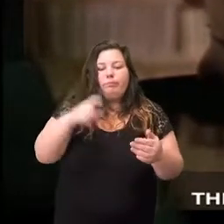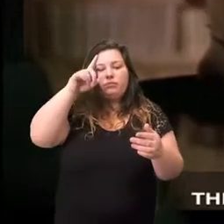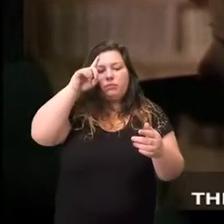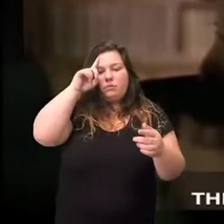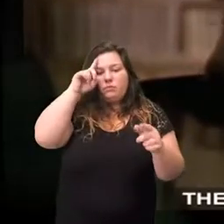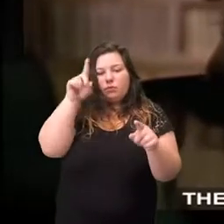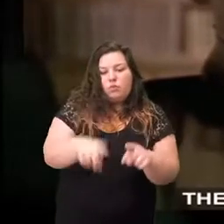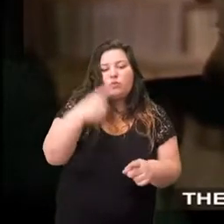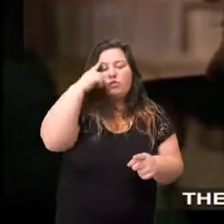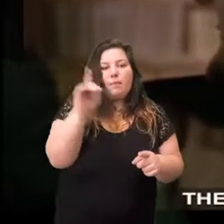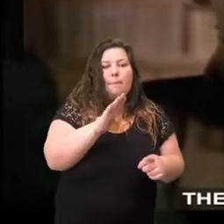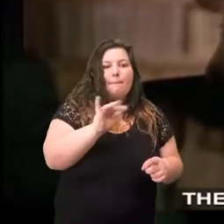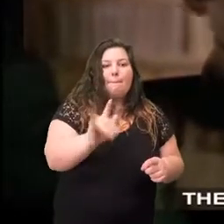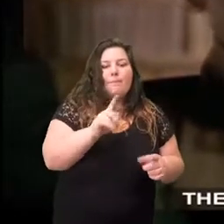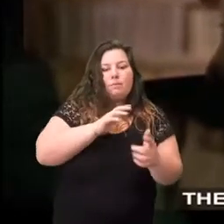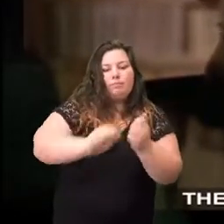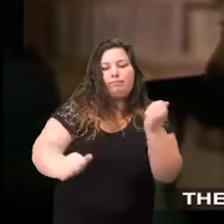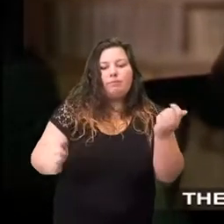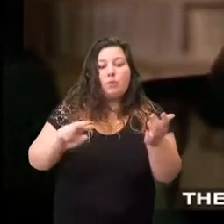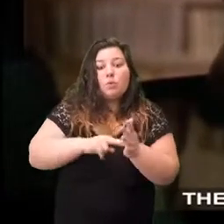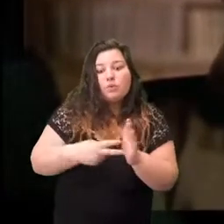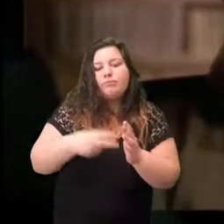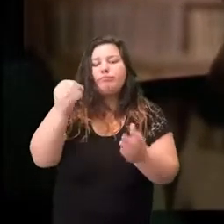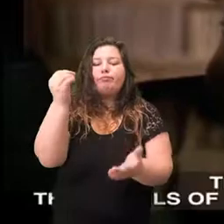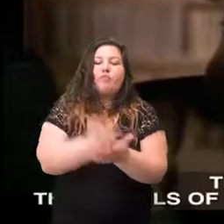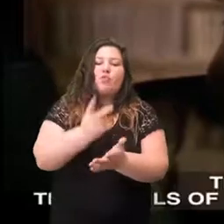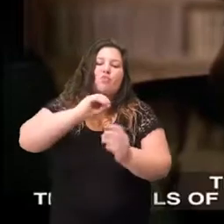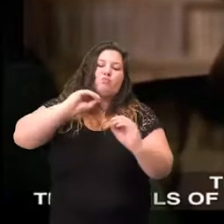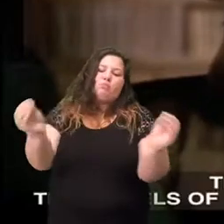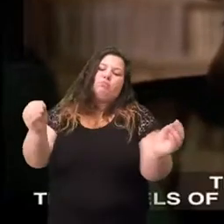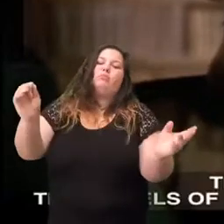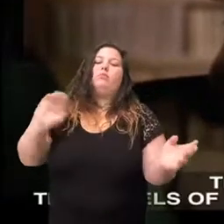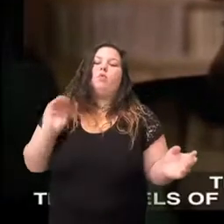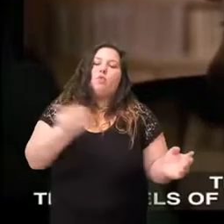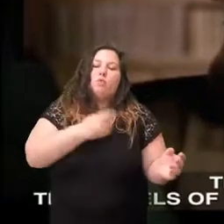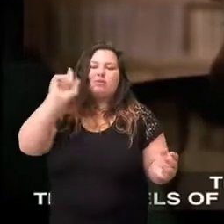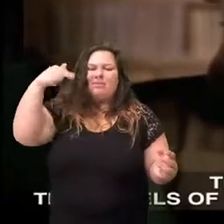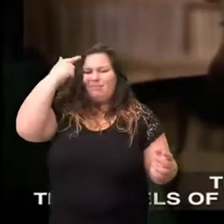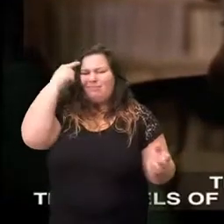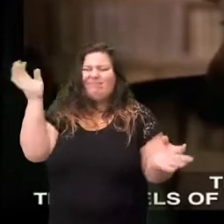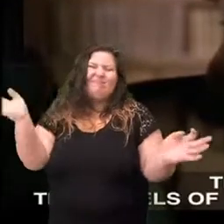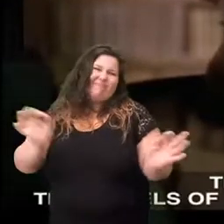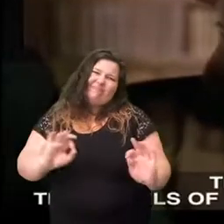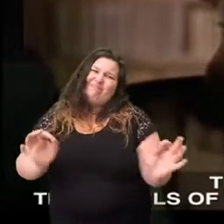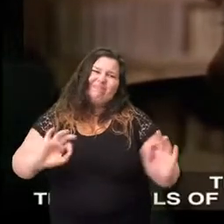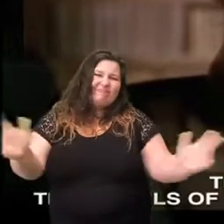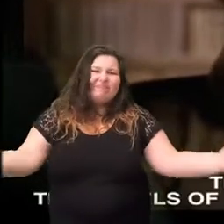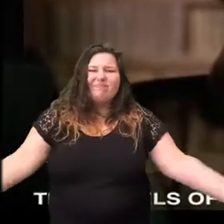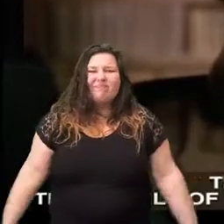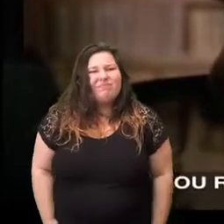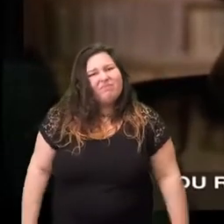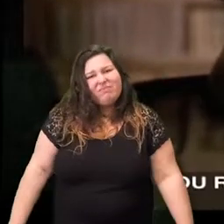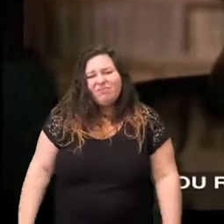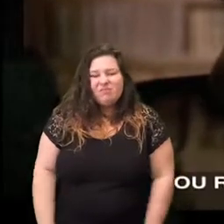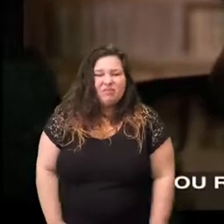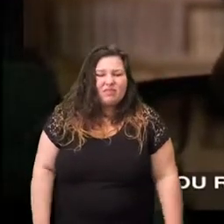the union wants to execute the result nothing happens the states have brought the wheels of national government to a standstill